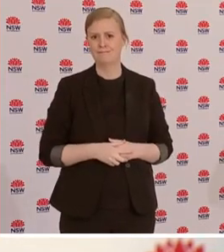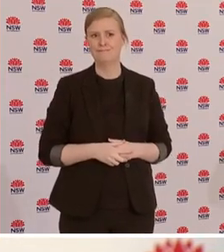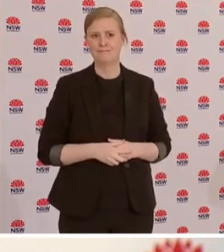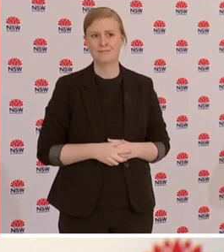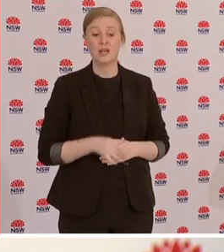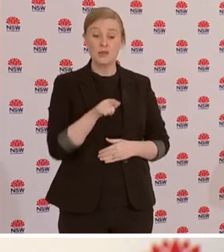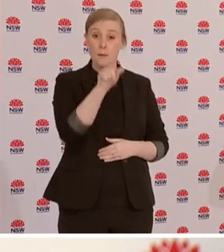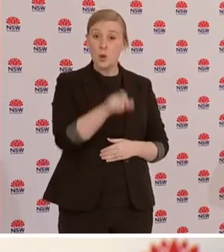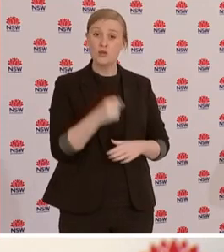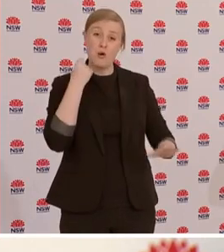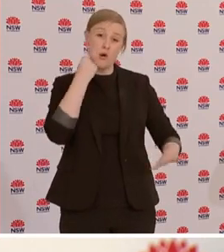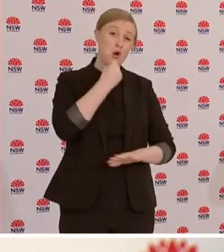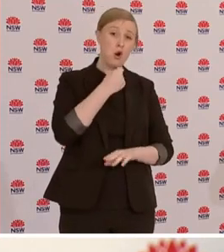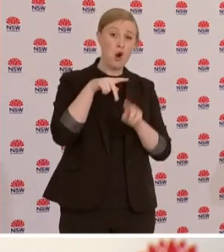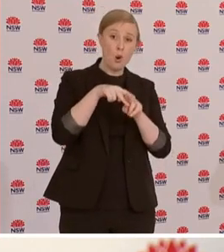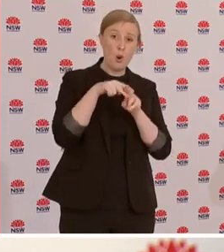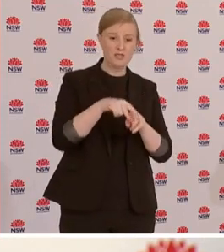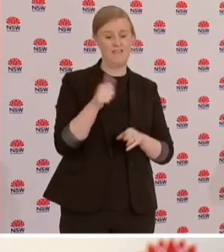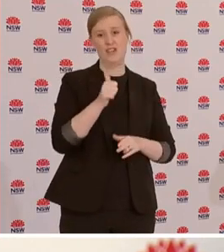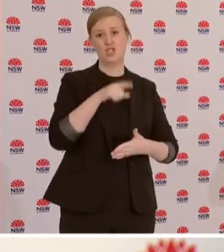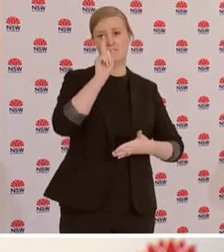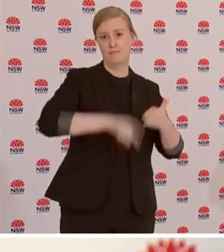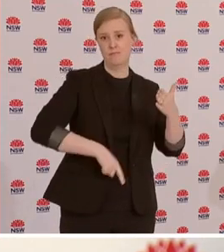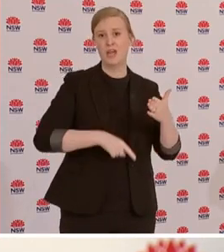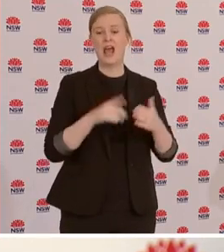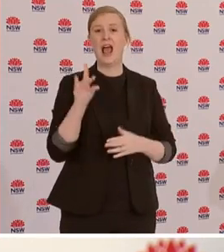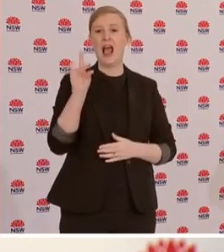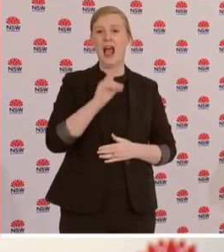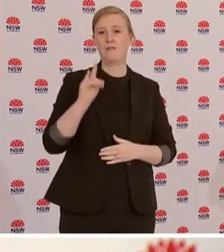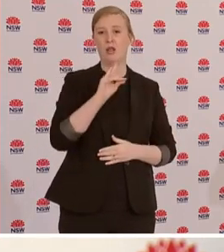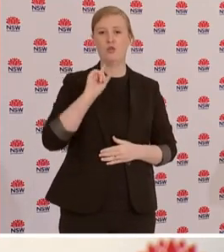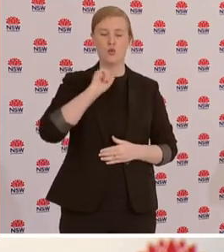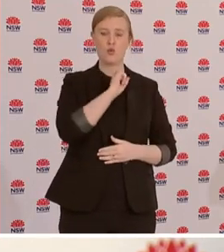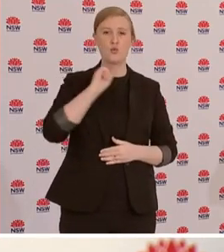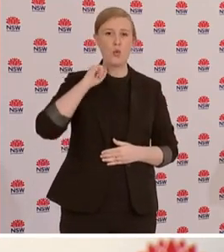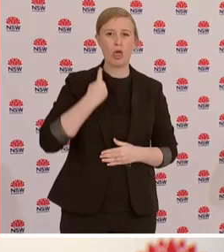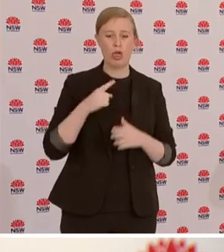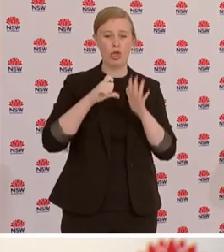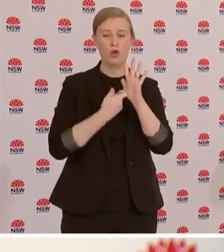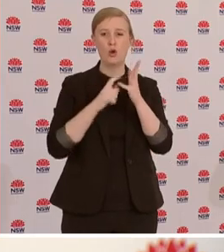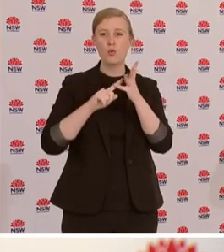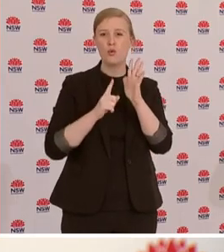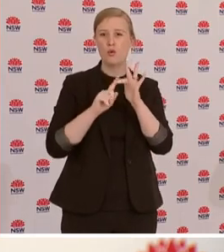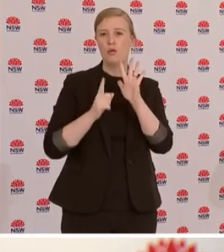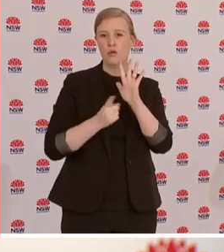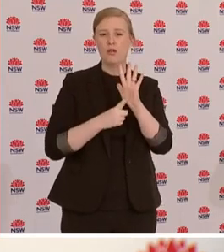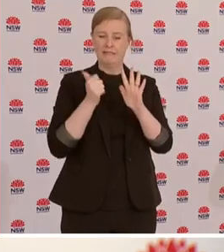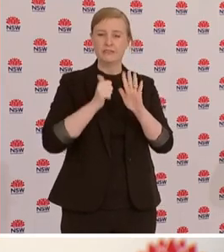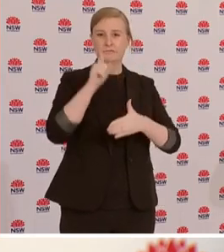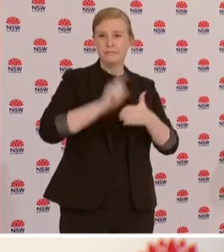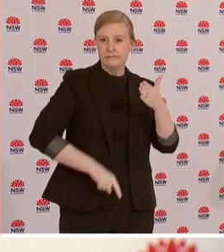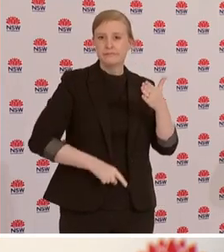cruelty offences with a fray and various other offences. Again, overwhelmingly there is not a person that supports